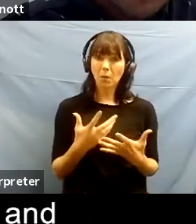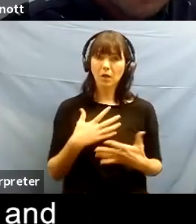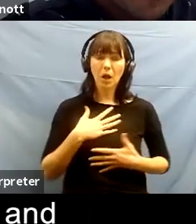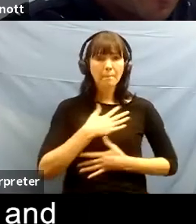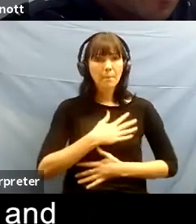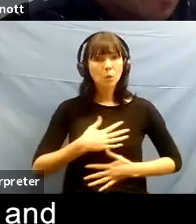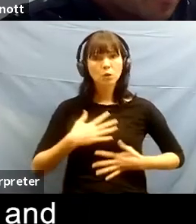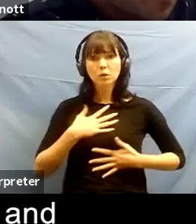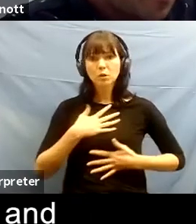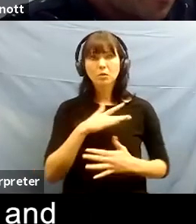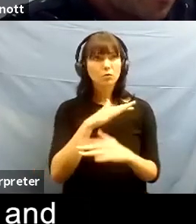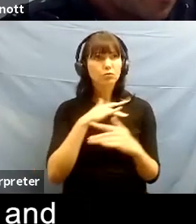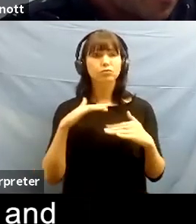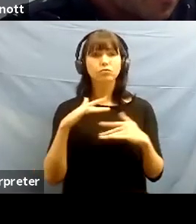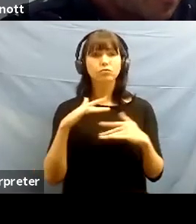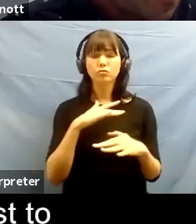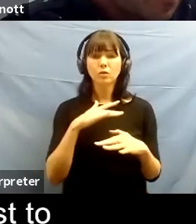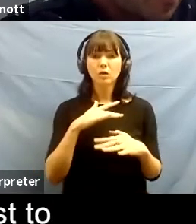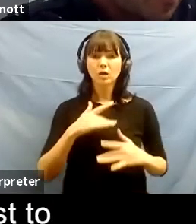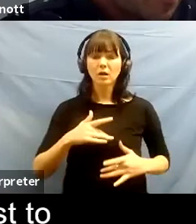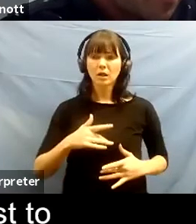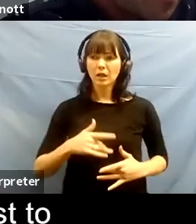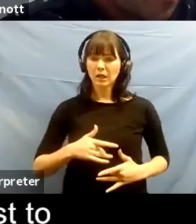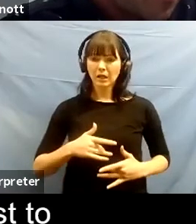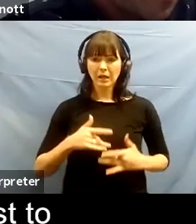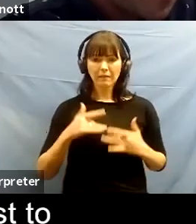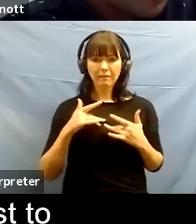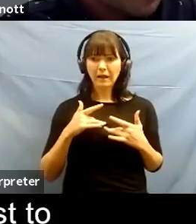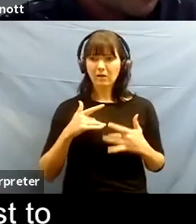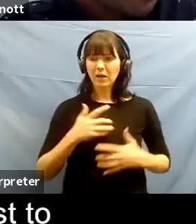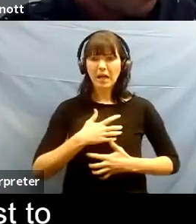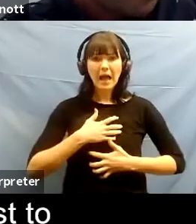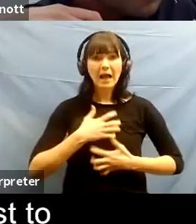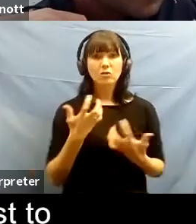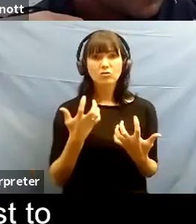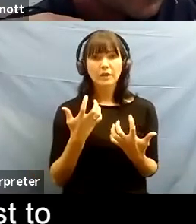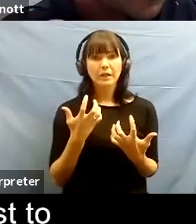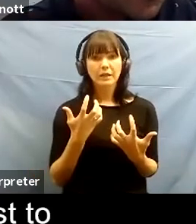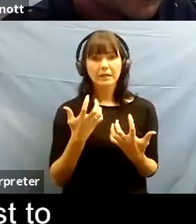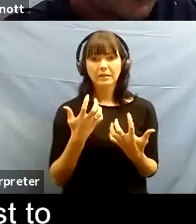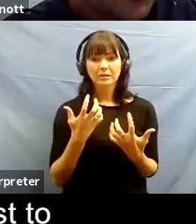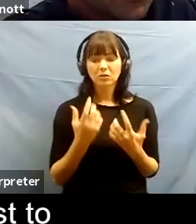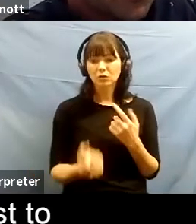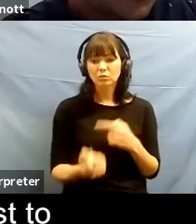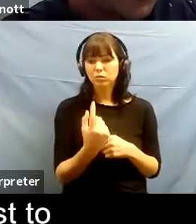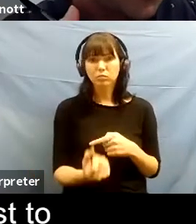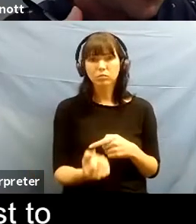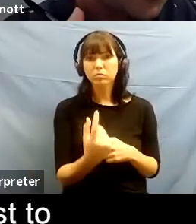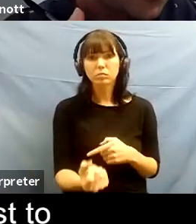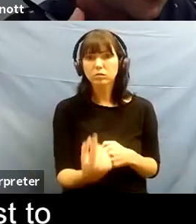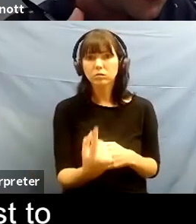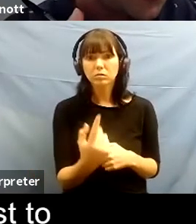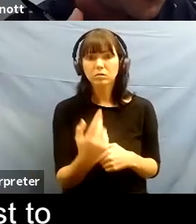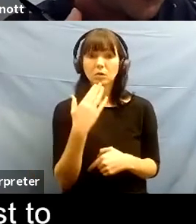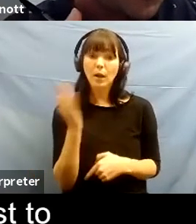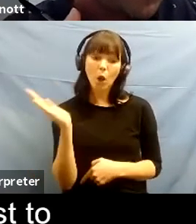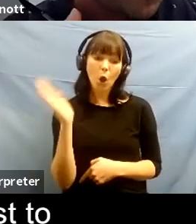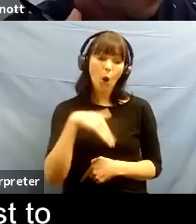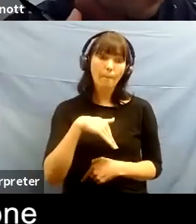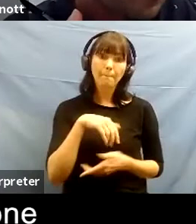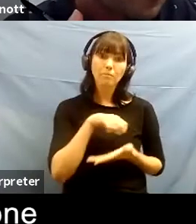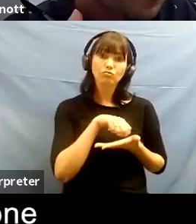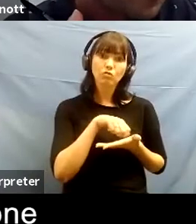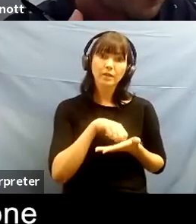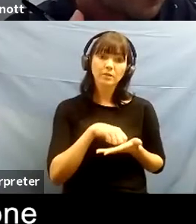sometimes i've been finding myself getting incensely angered by stuff and just to come home and write it out is